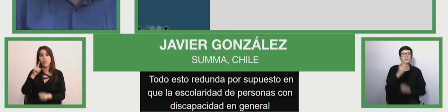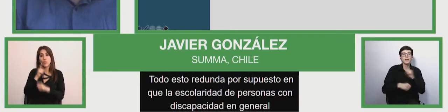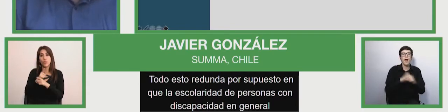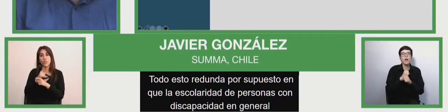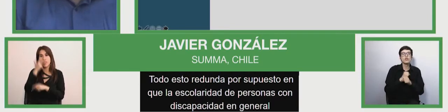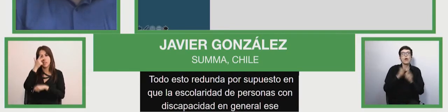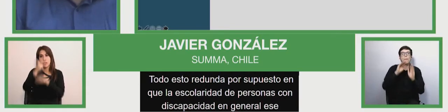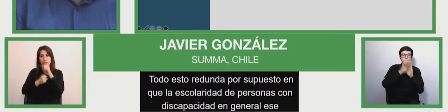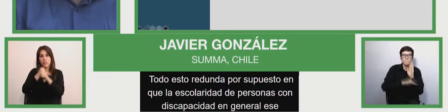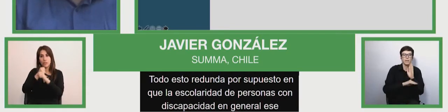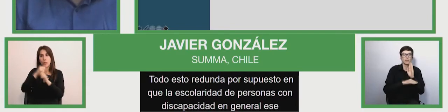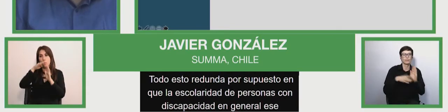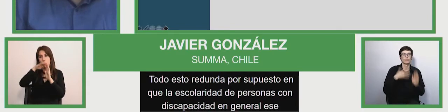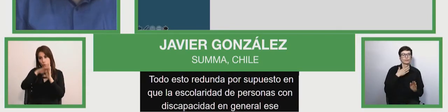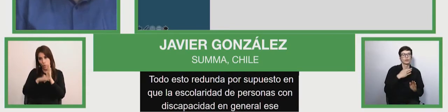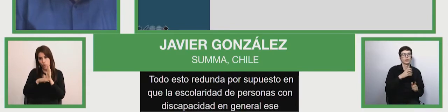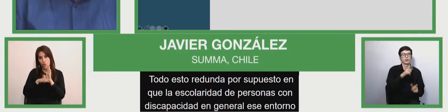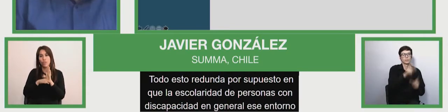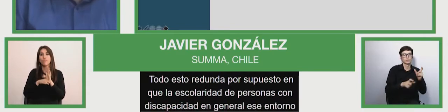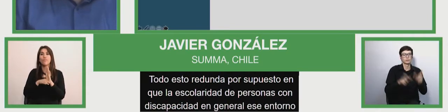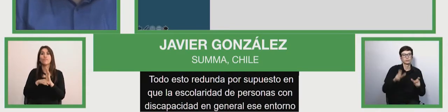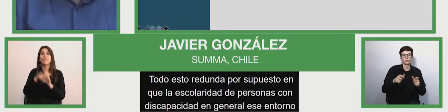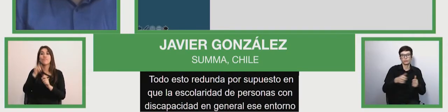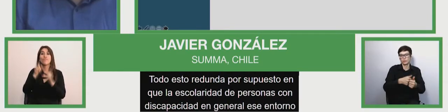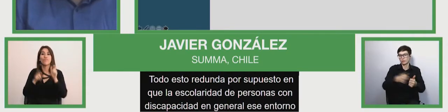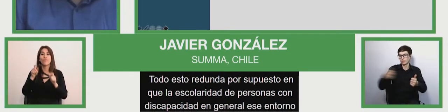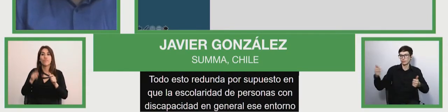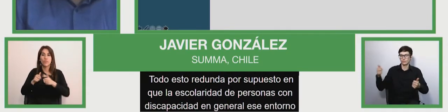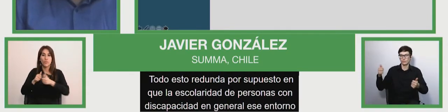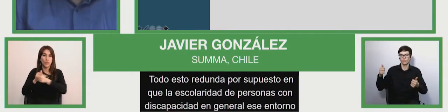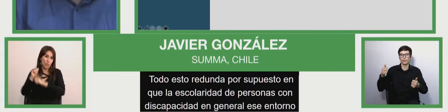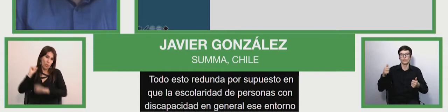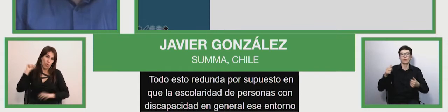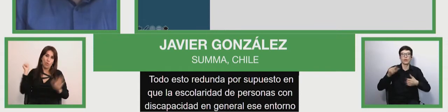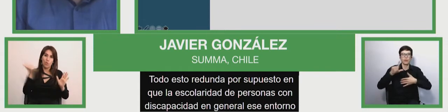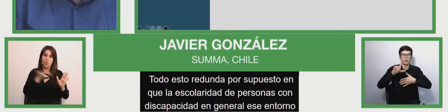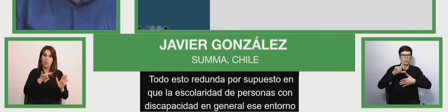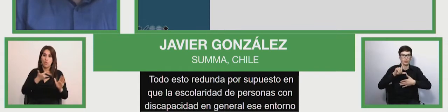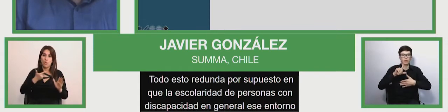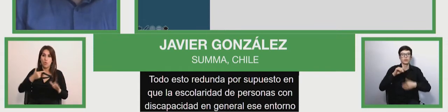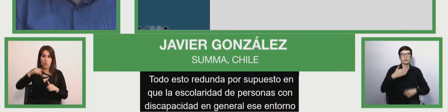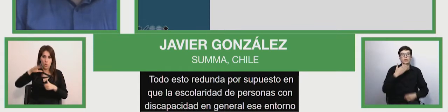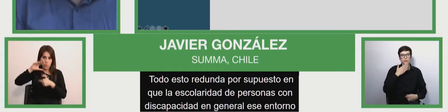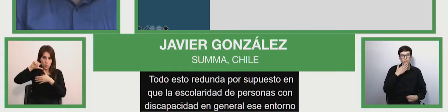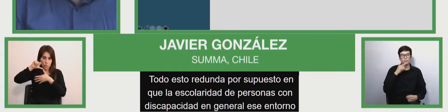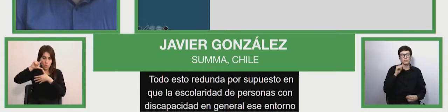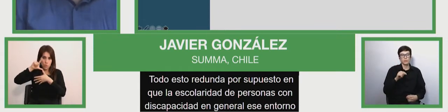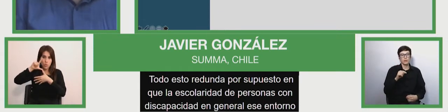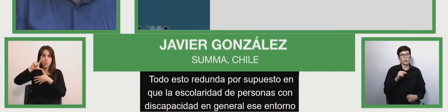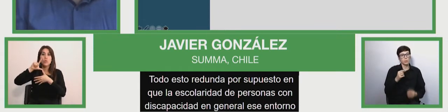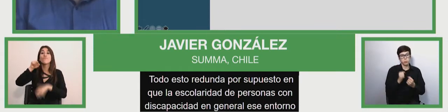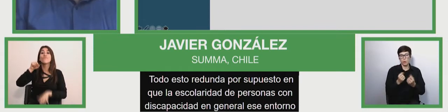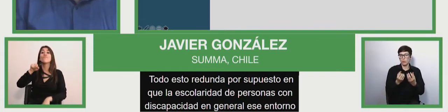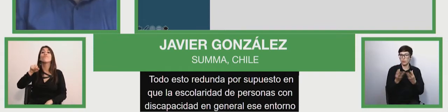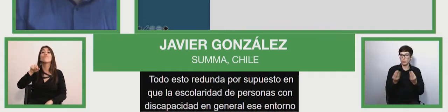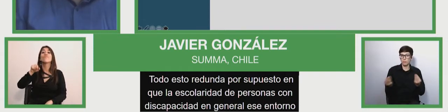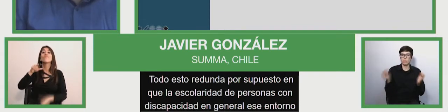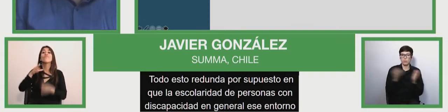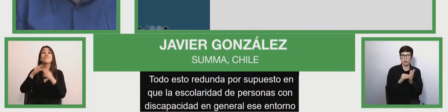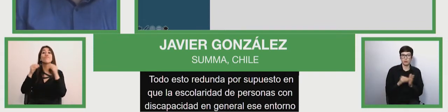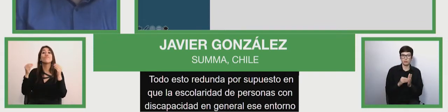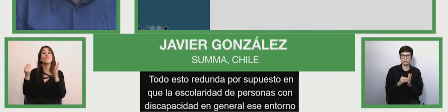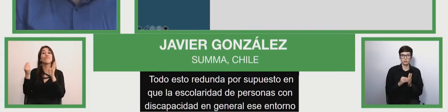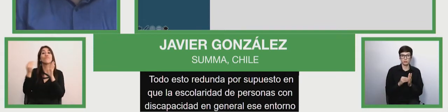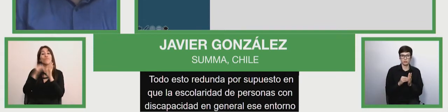than on average than the rest of the population in Latin America. And it can be more if we consider between